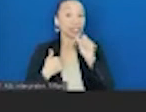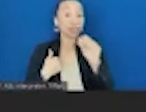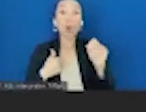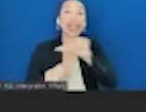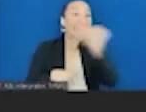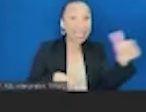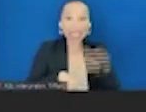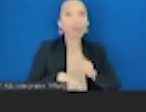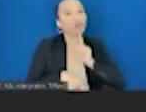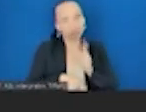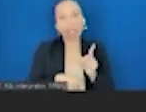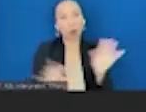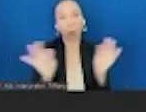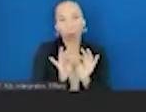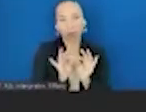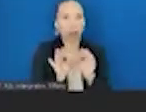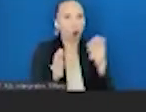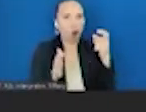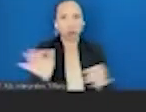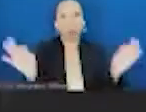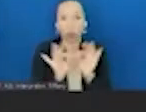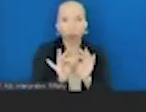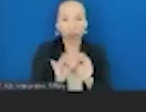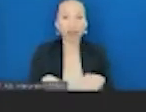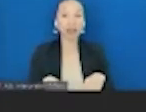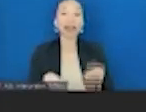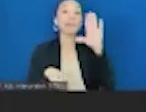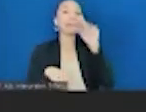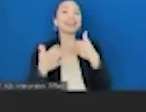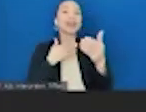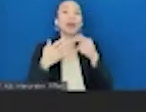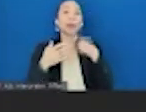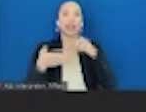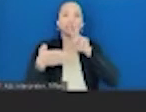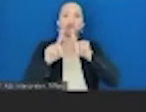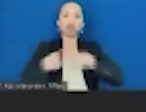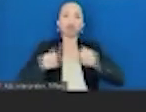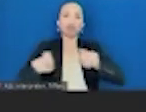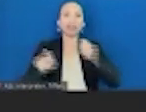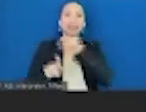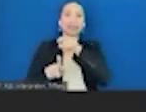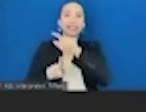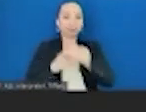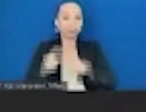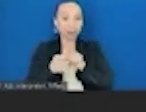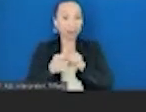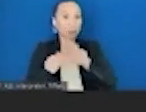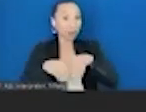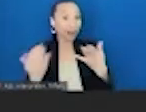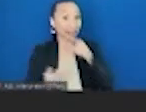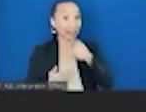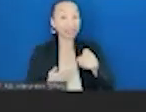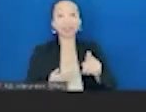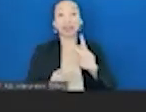effective. But what I think was most telling about this analysis is what we estimated was that this intervention giving produce prescription programs